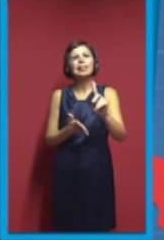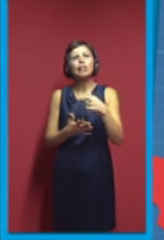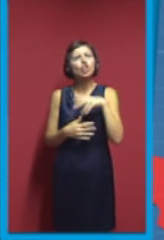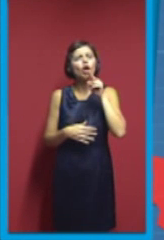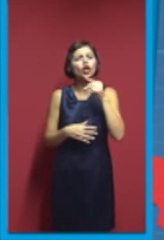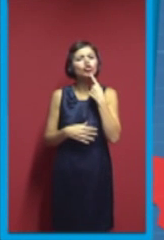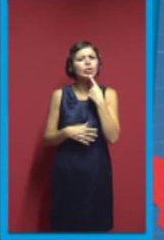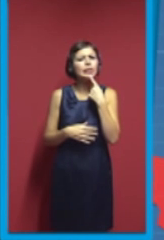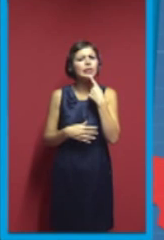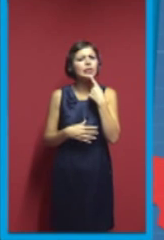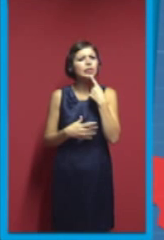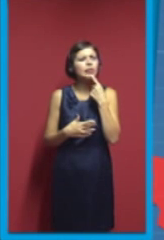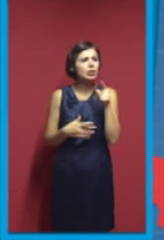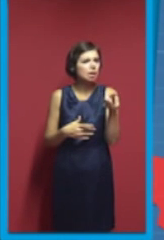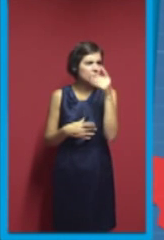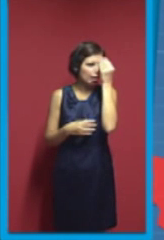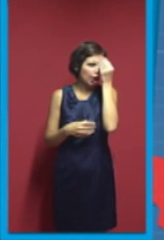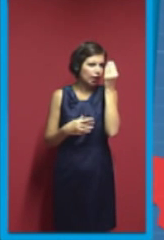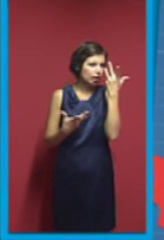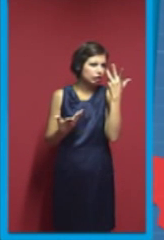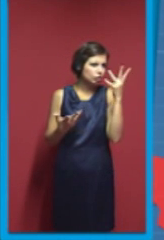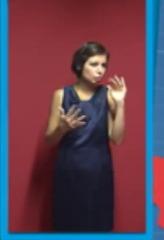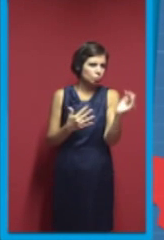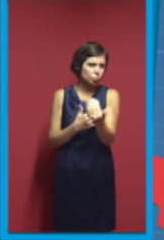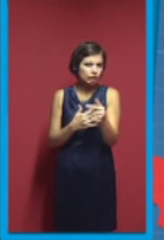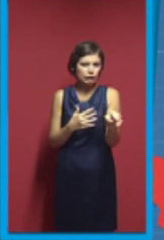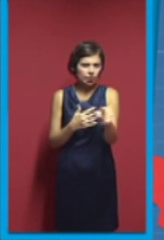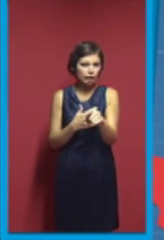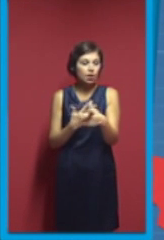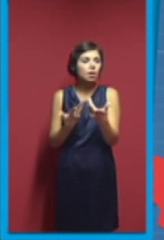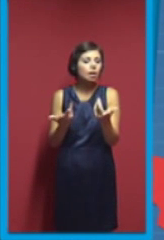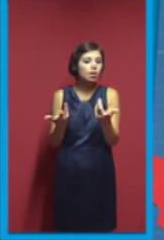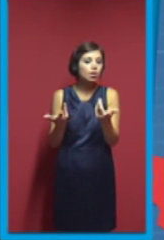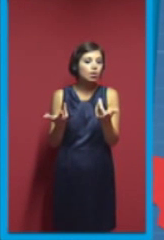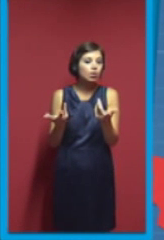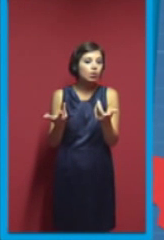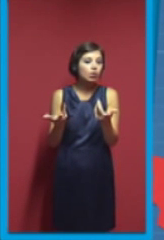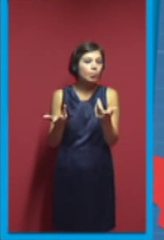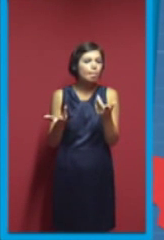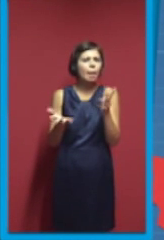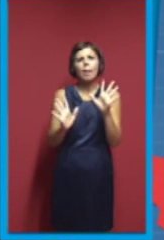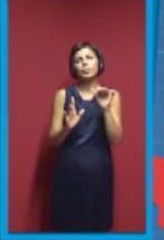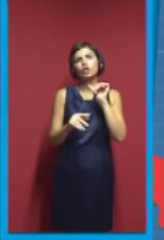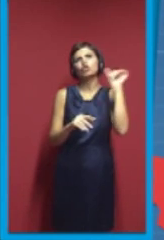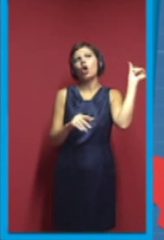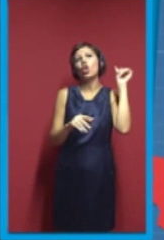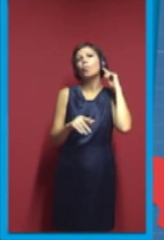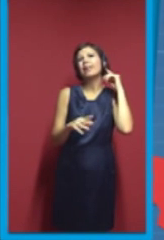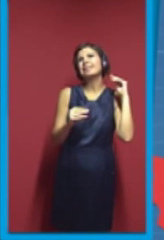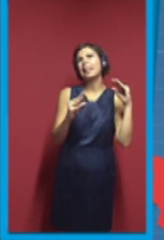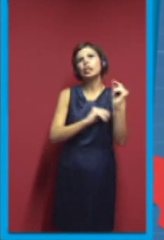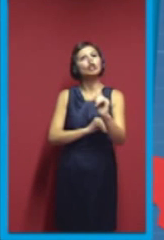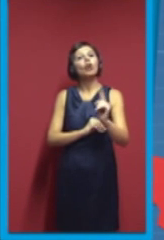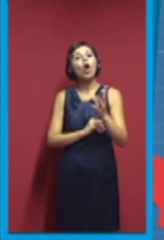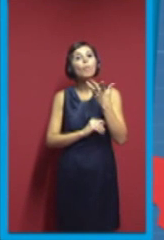I mean, not like it prints guns, but for real, okay. And who knows RepRap or heard of it?